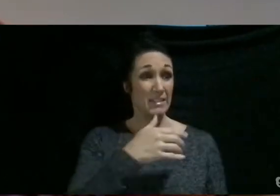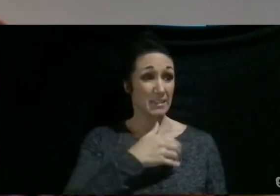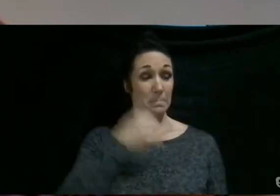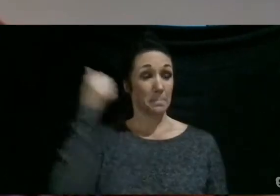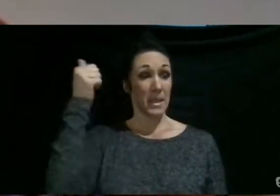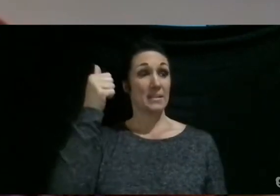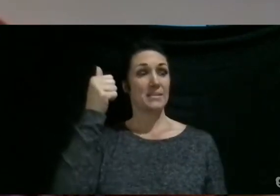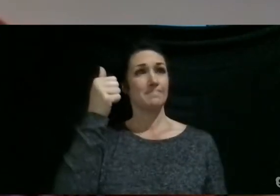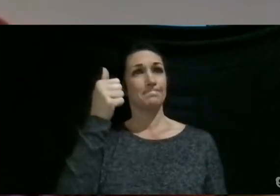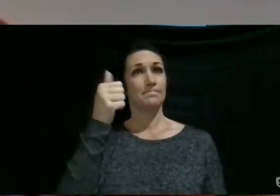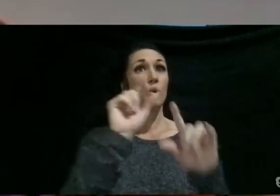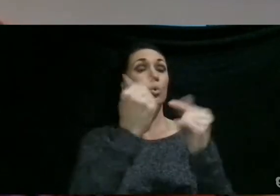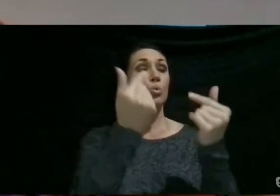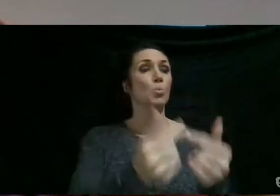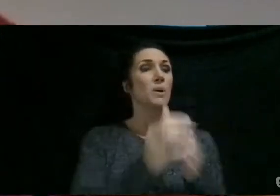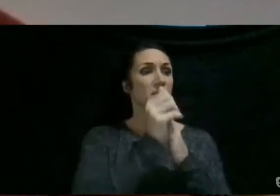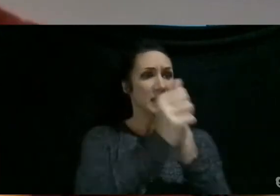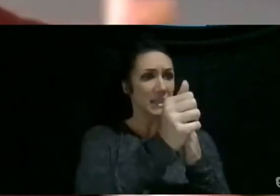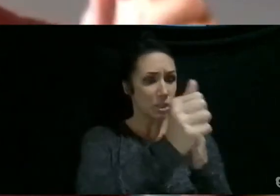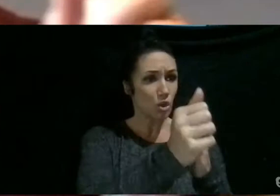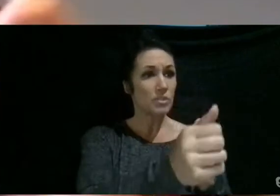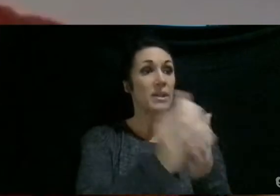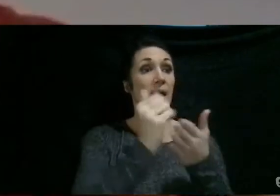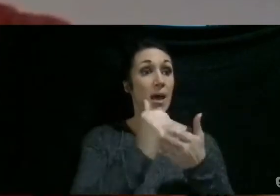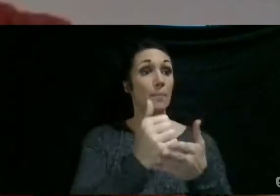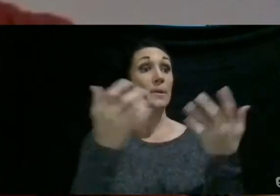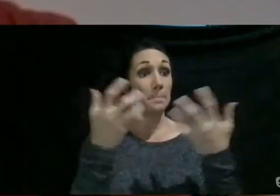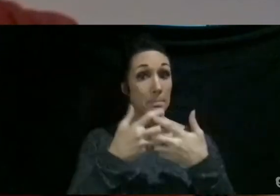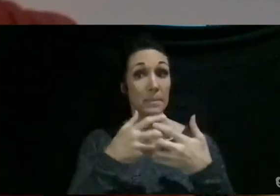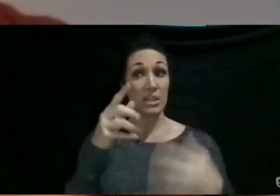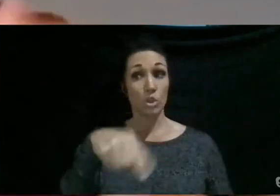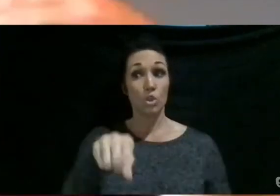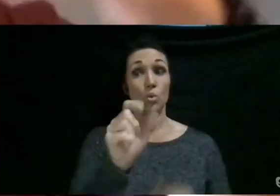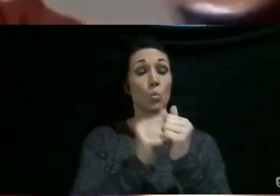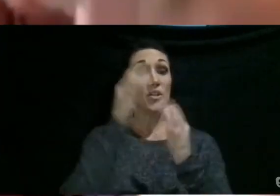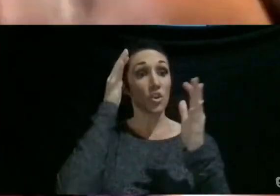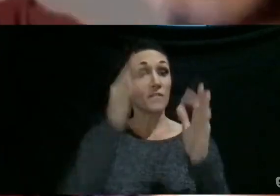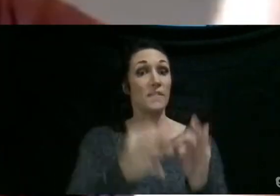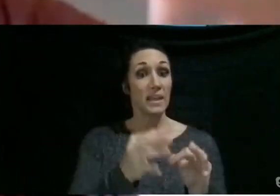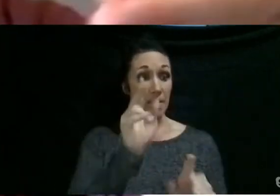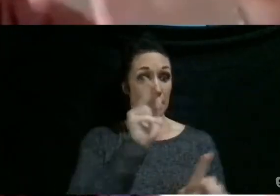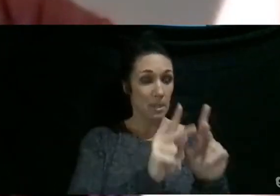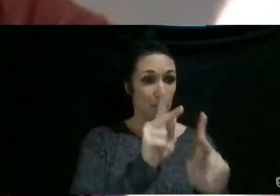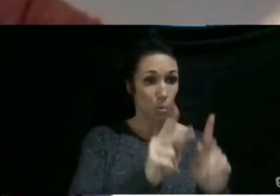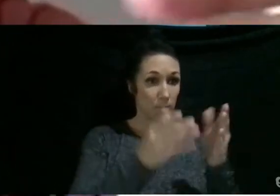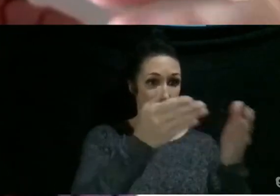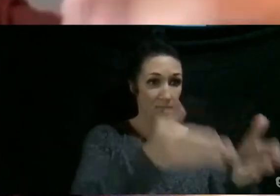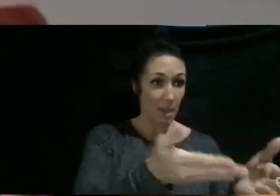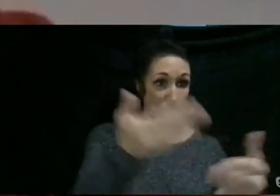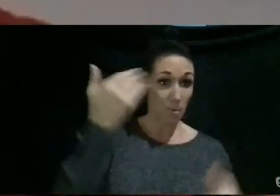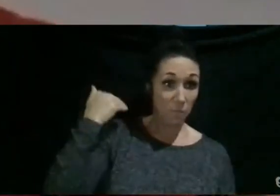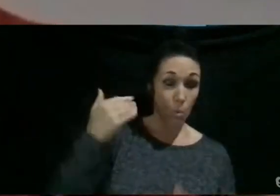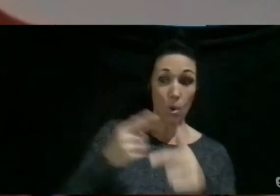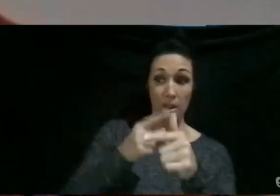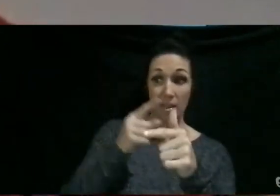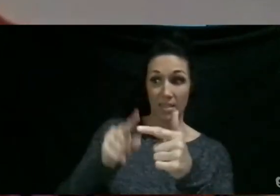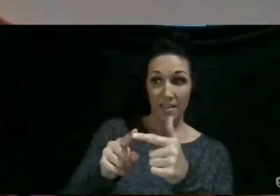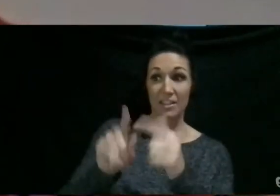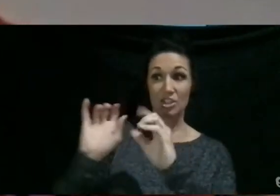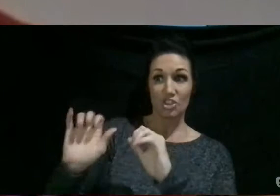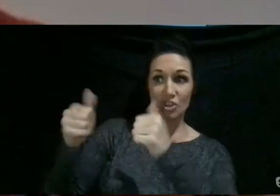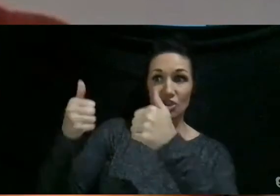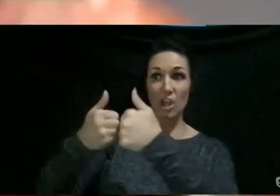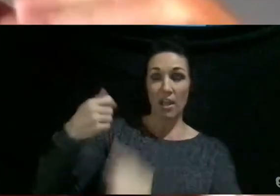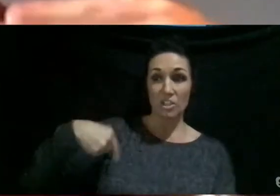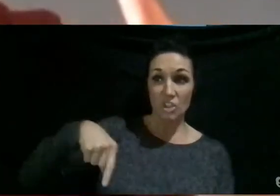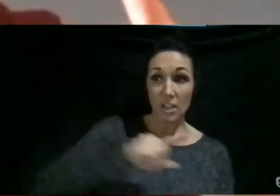helping lead us in our faith, so people who have been there before and are helping push us further and further and further, and then other